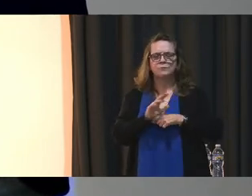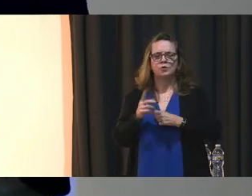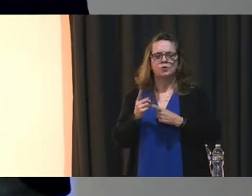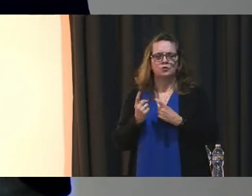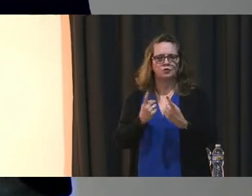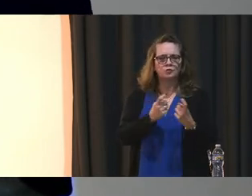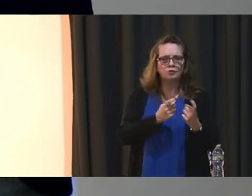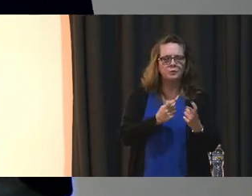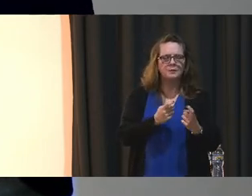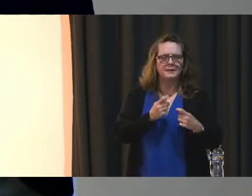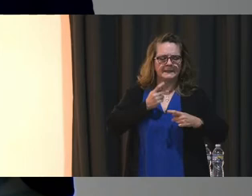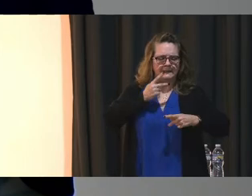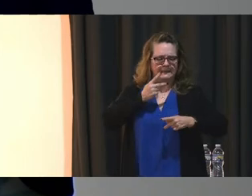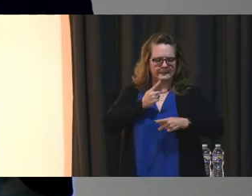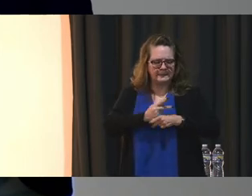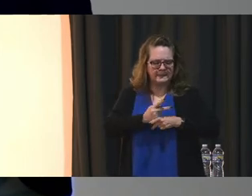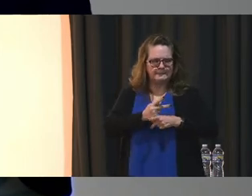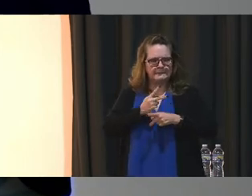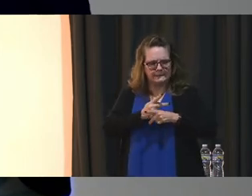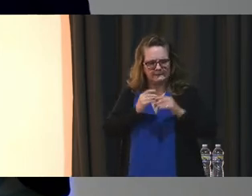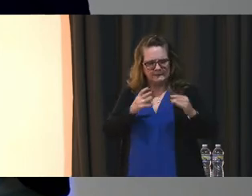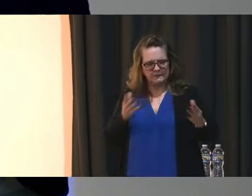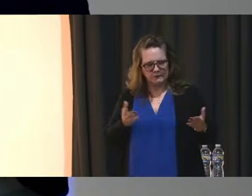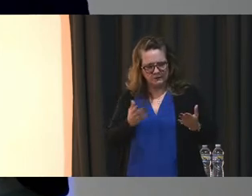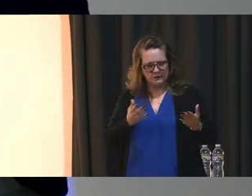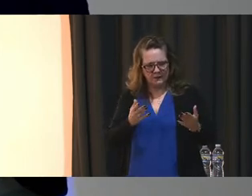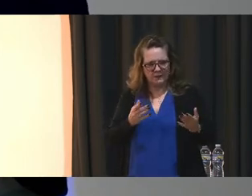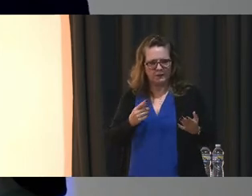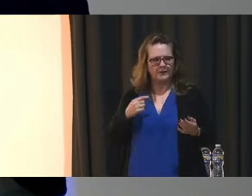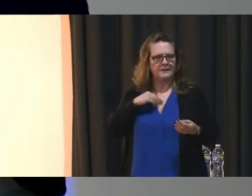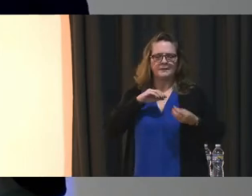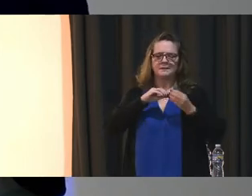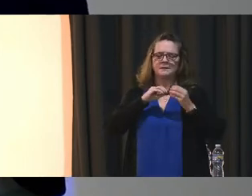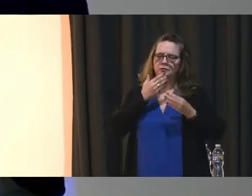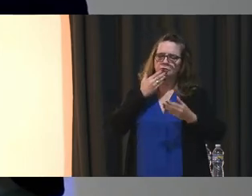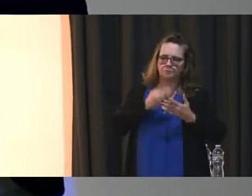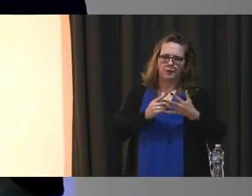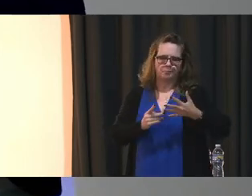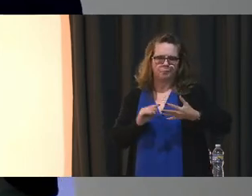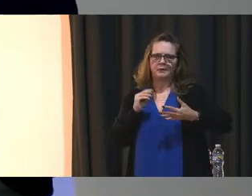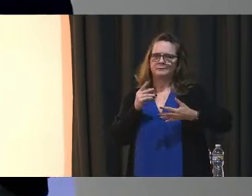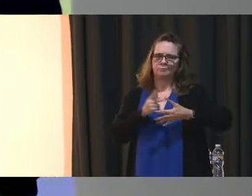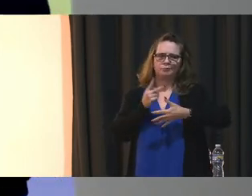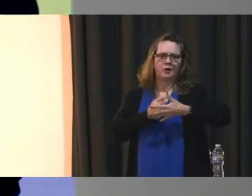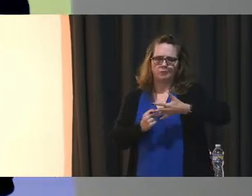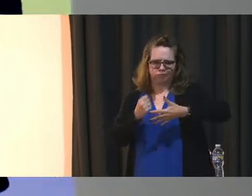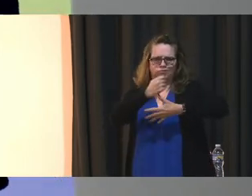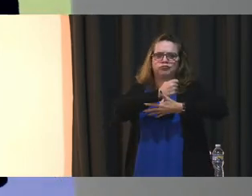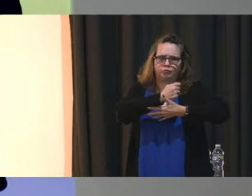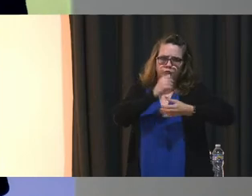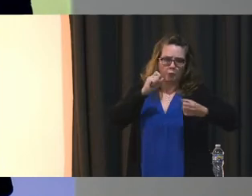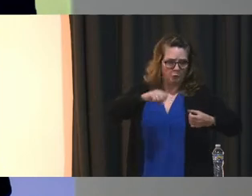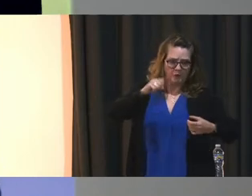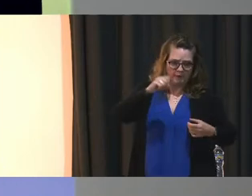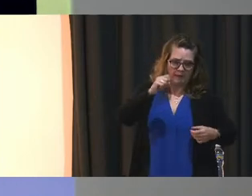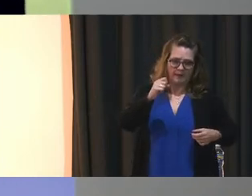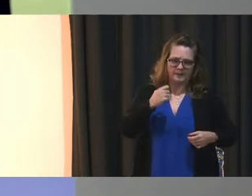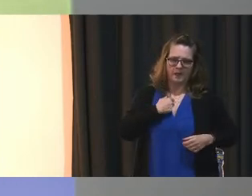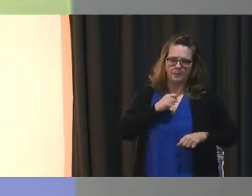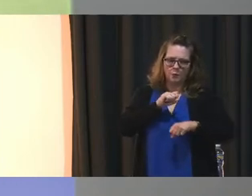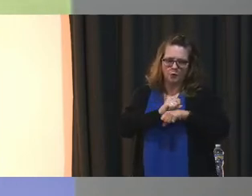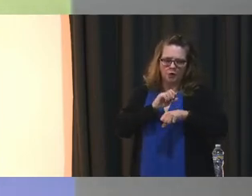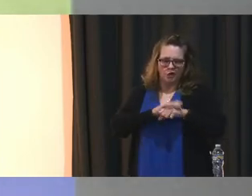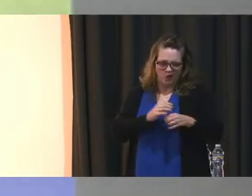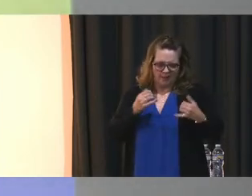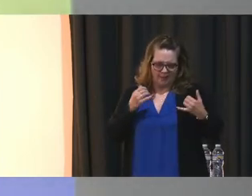and retention. It's something that is lifted up as a priority already. One of the things that I'm working on